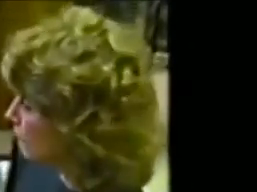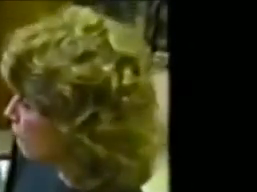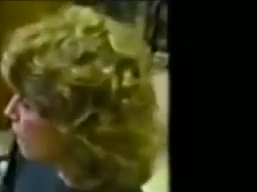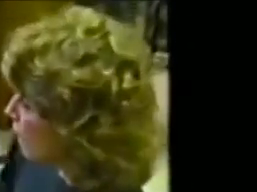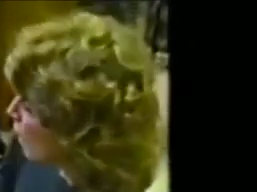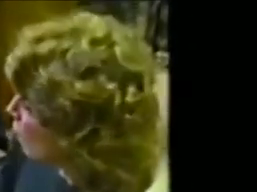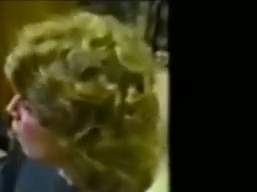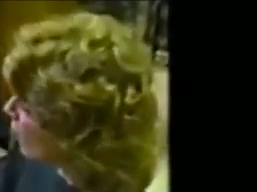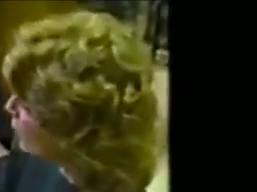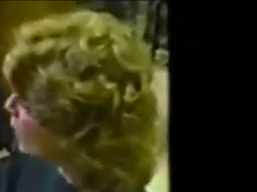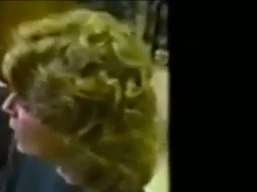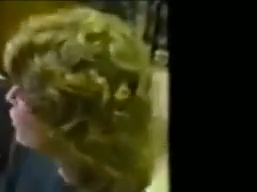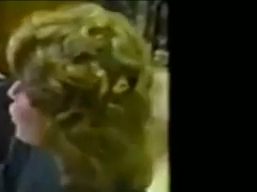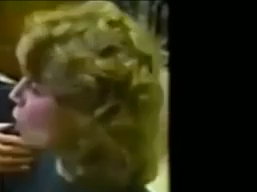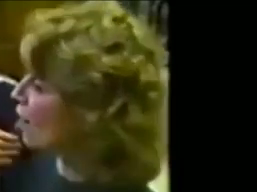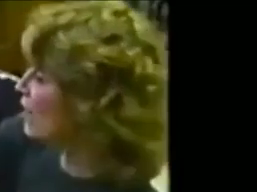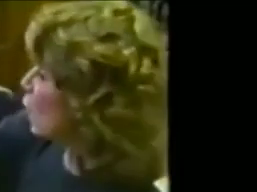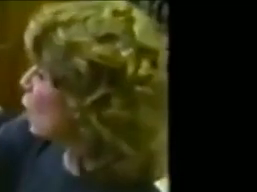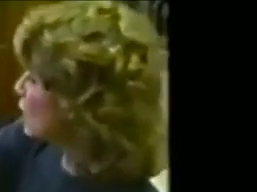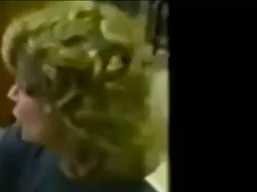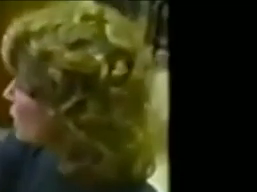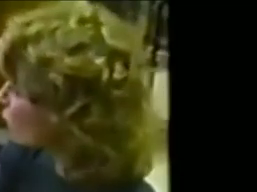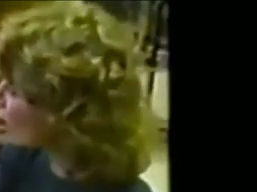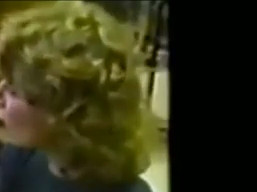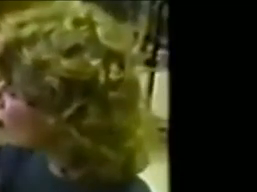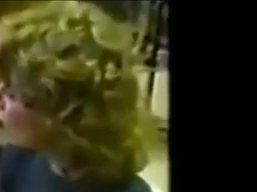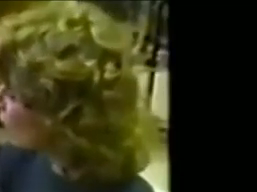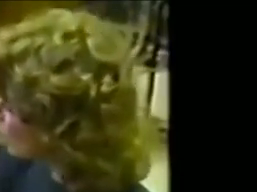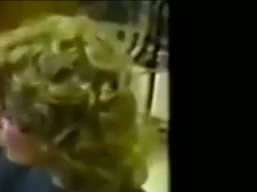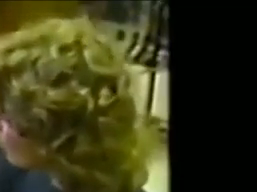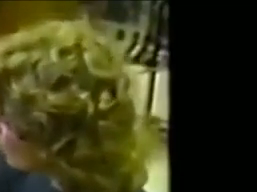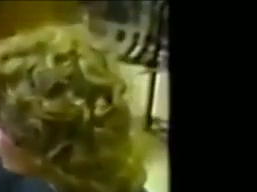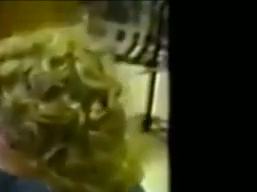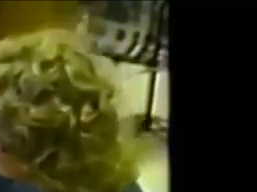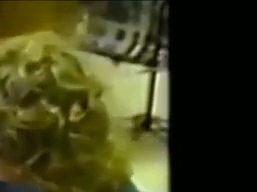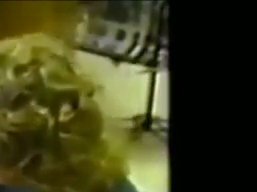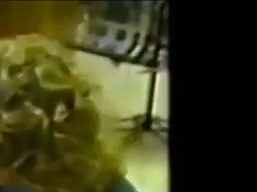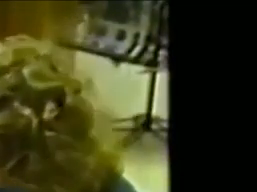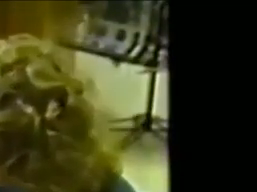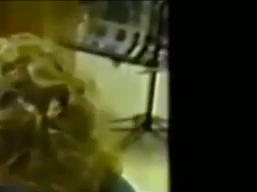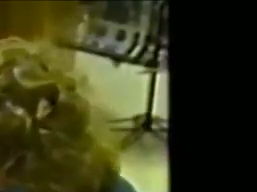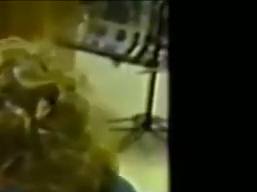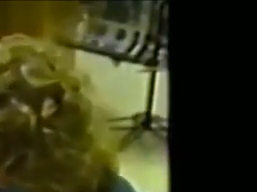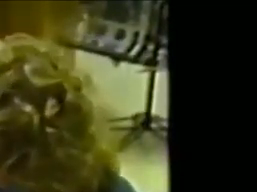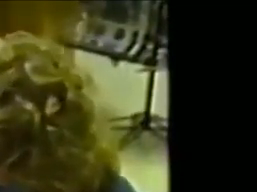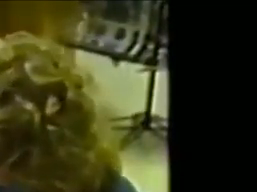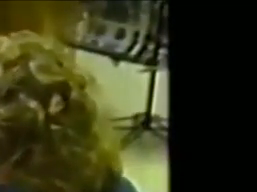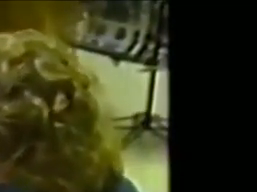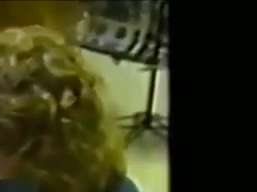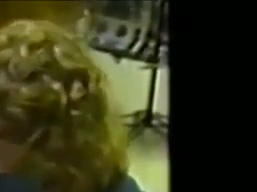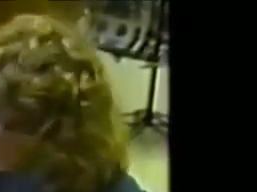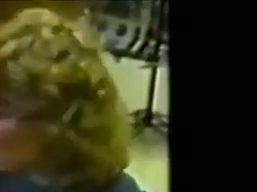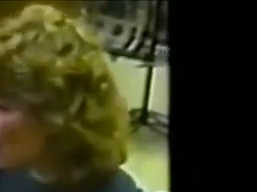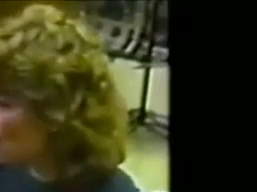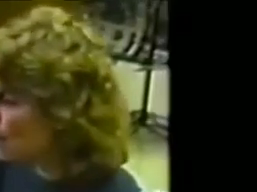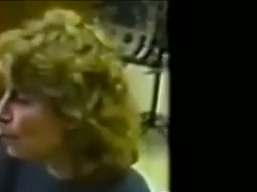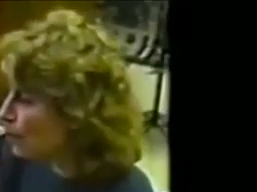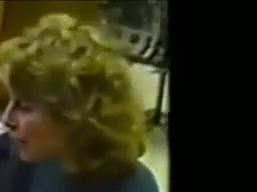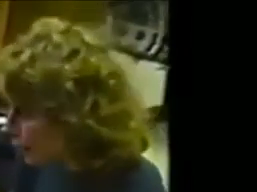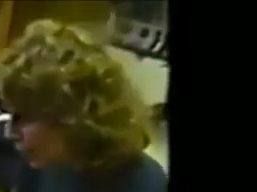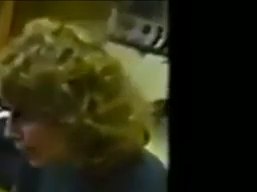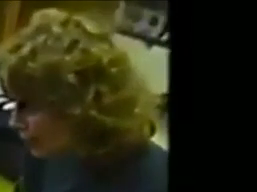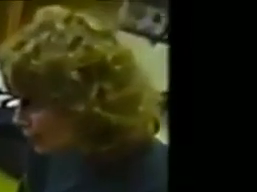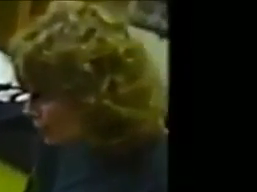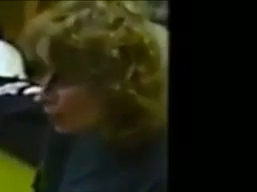had